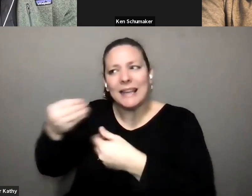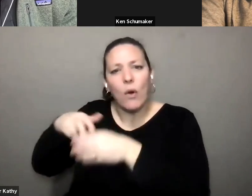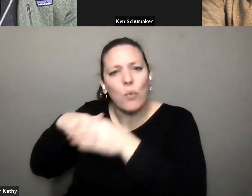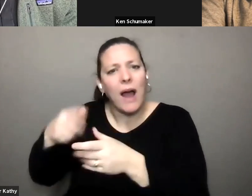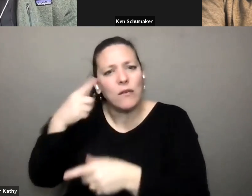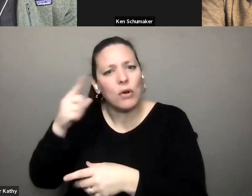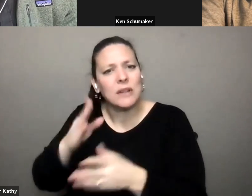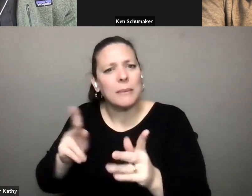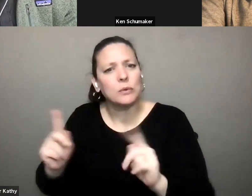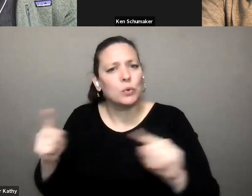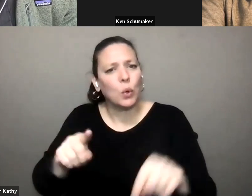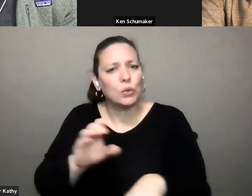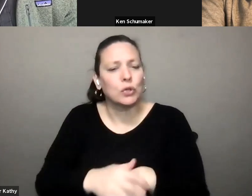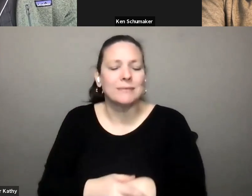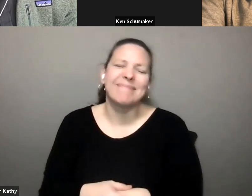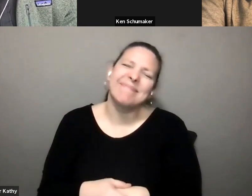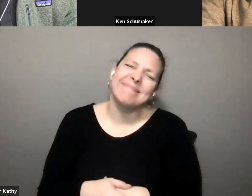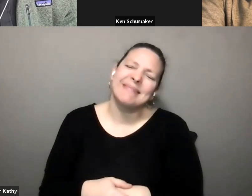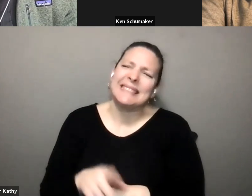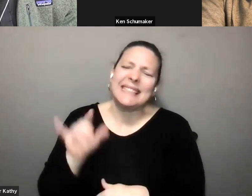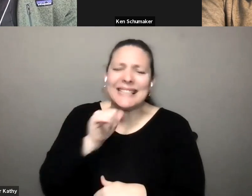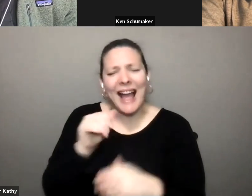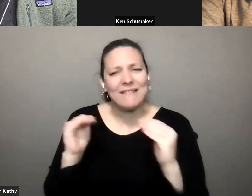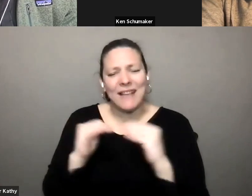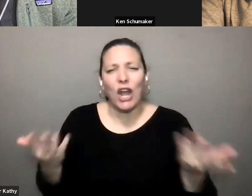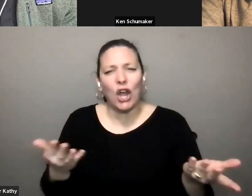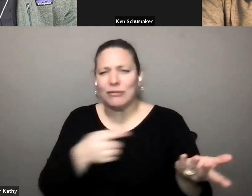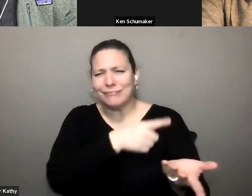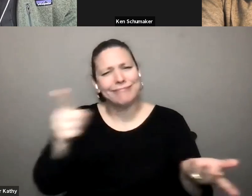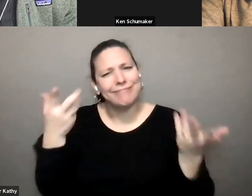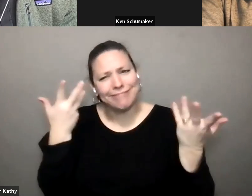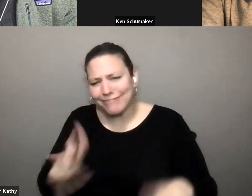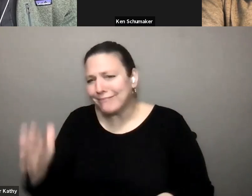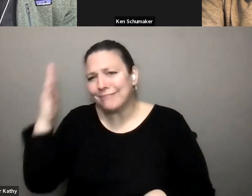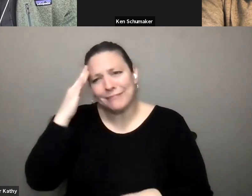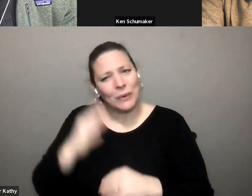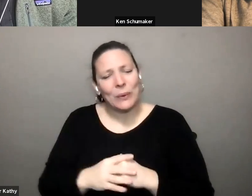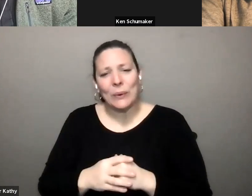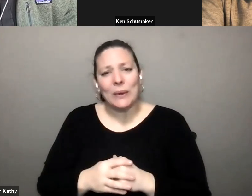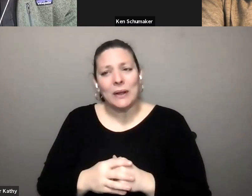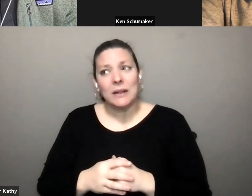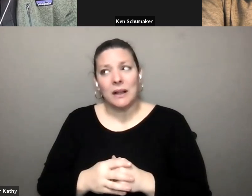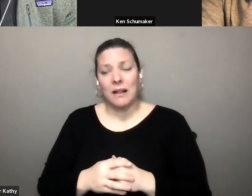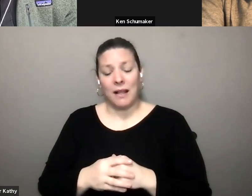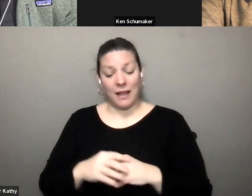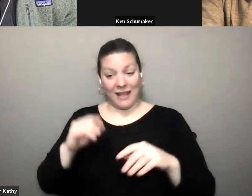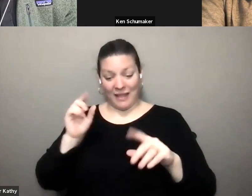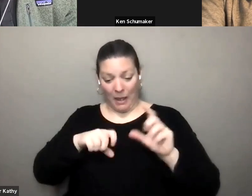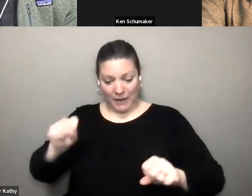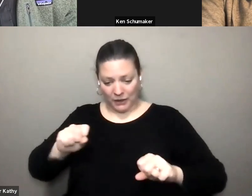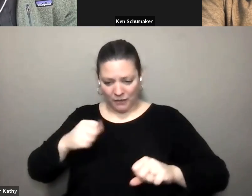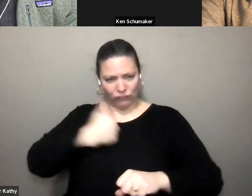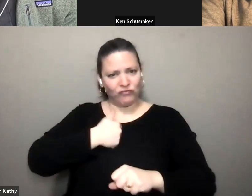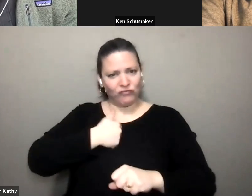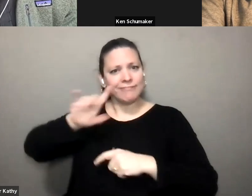and that's not fair as i imagine a lot of you know uh that it makes a big difference being able to arrive at church